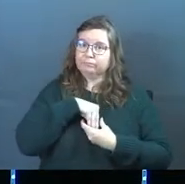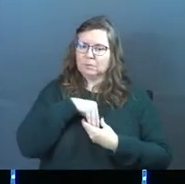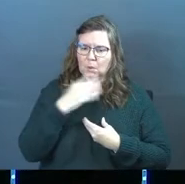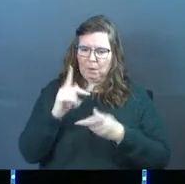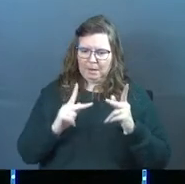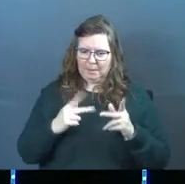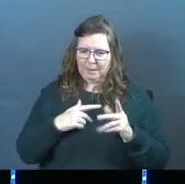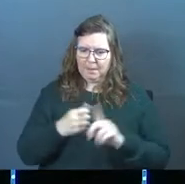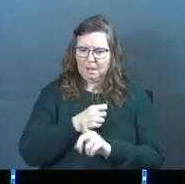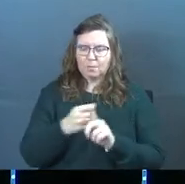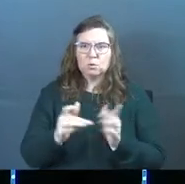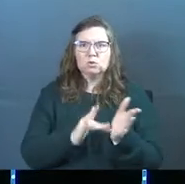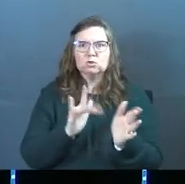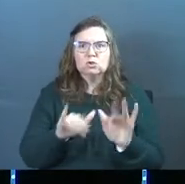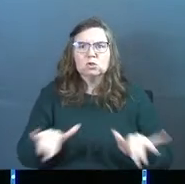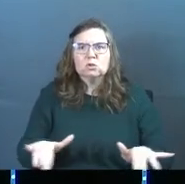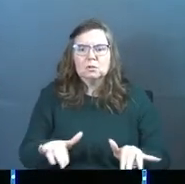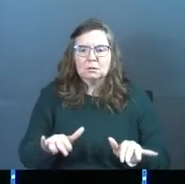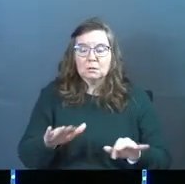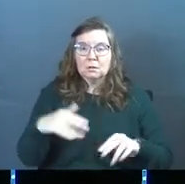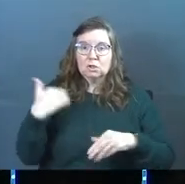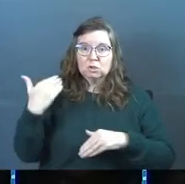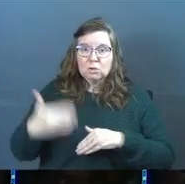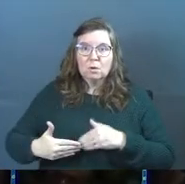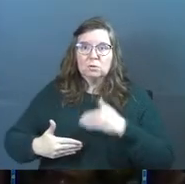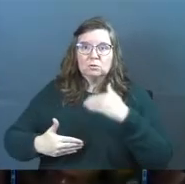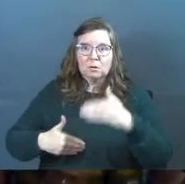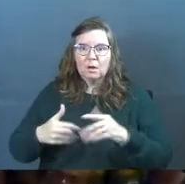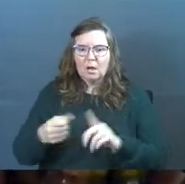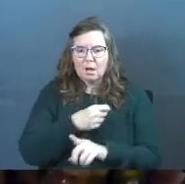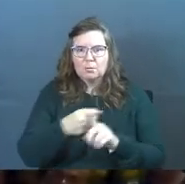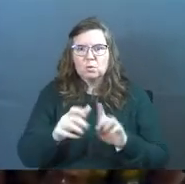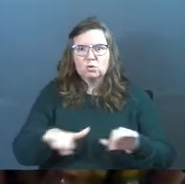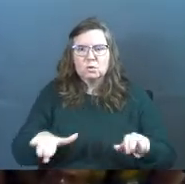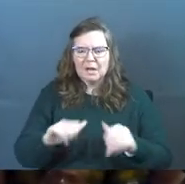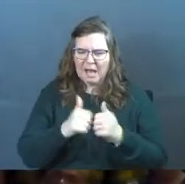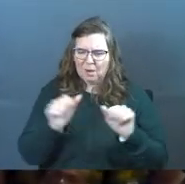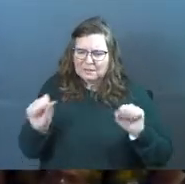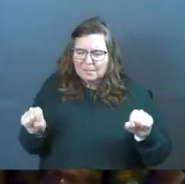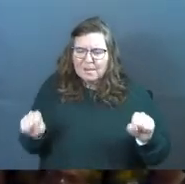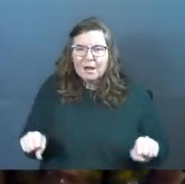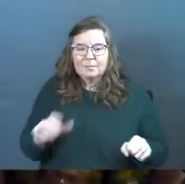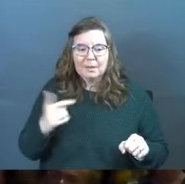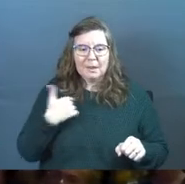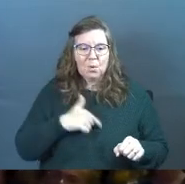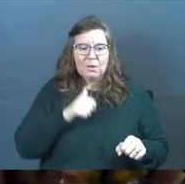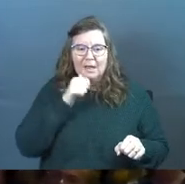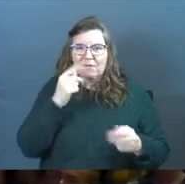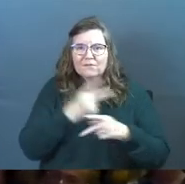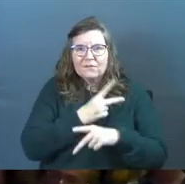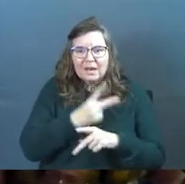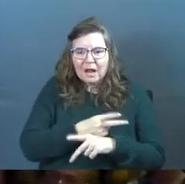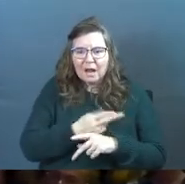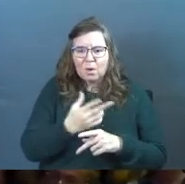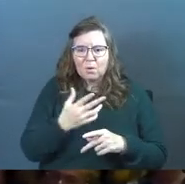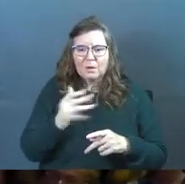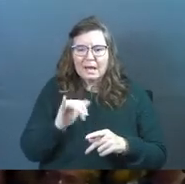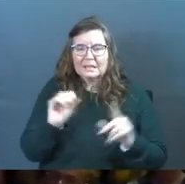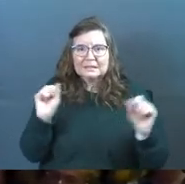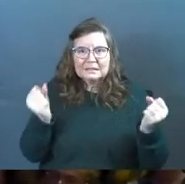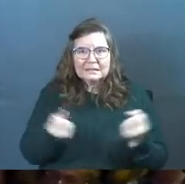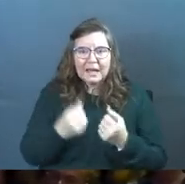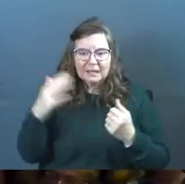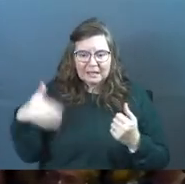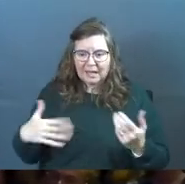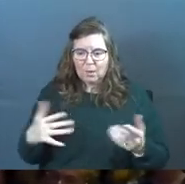Why do people abuse children generation after generation? How is it possible that we haven't figured this out as a